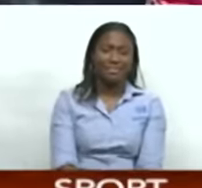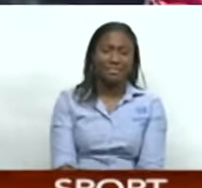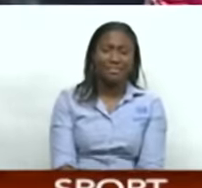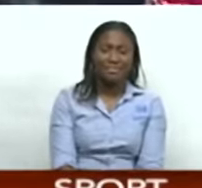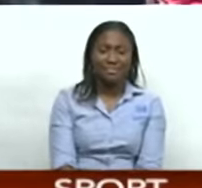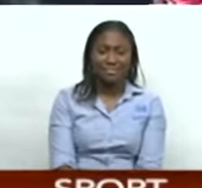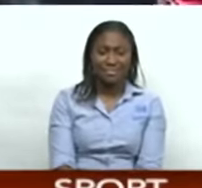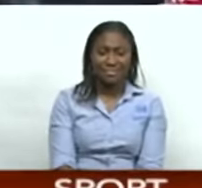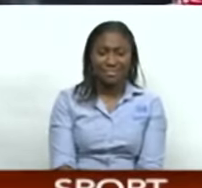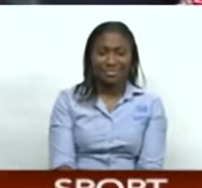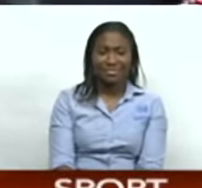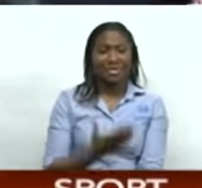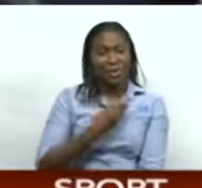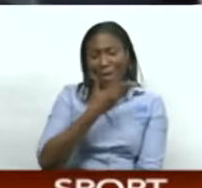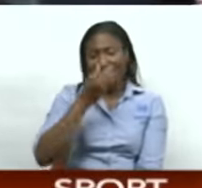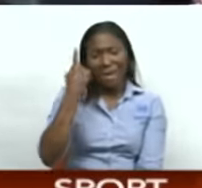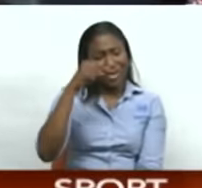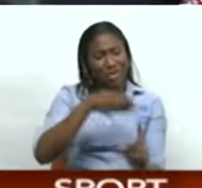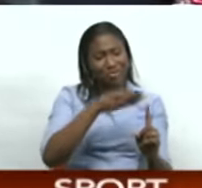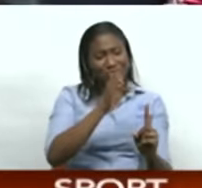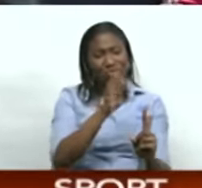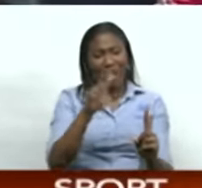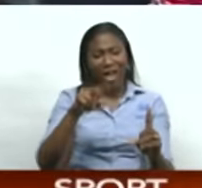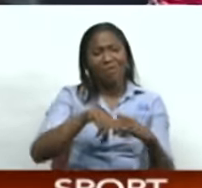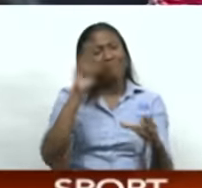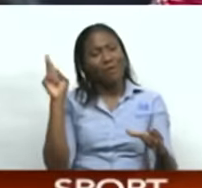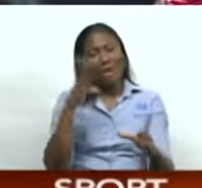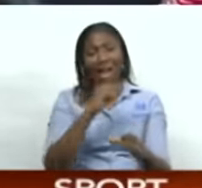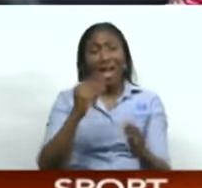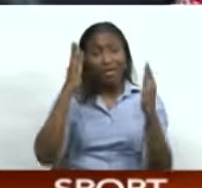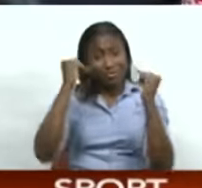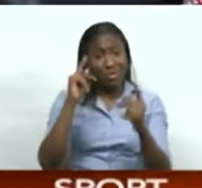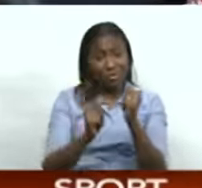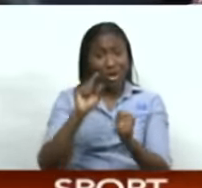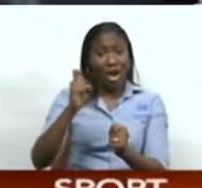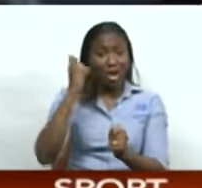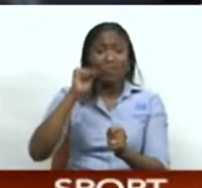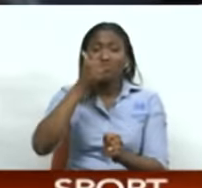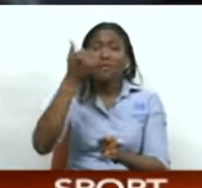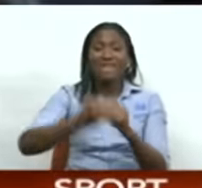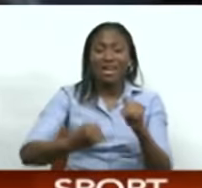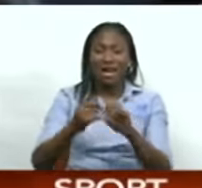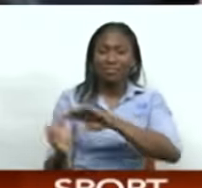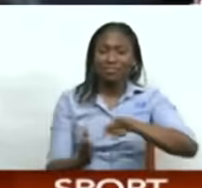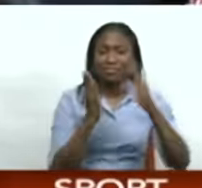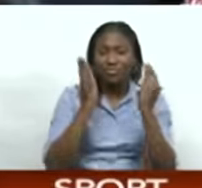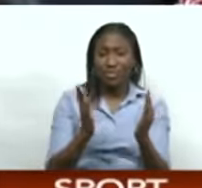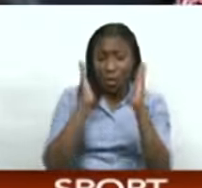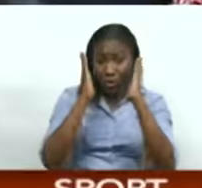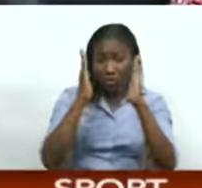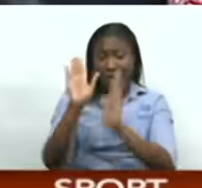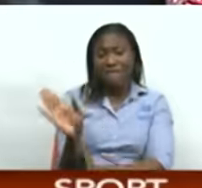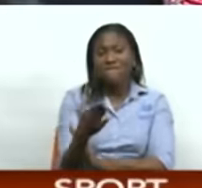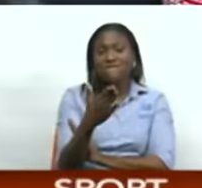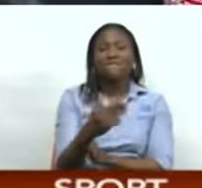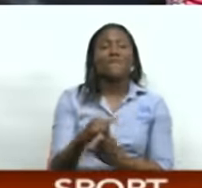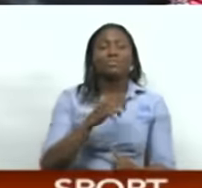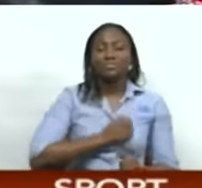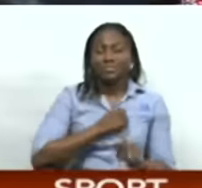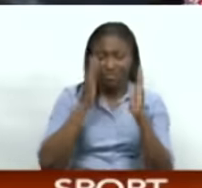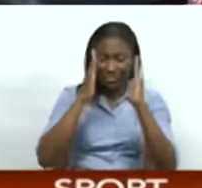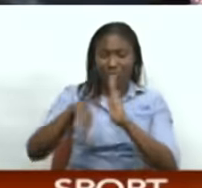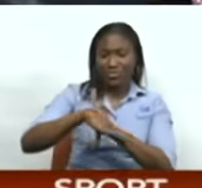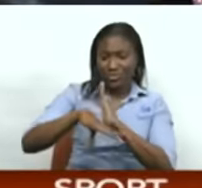All the best to Narine in his future and to the Red Force team in tomorrow's final. Some football news now. The Soka Warriors leave Trinidad and Tobago on